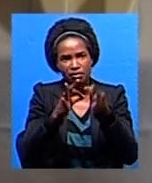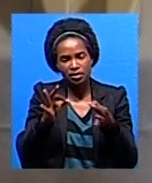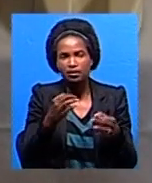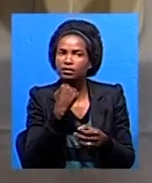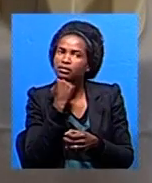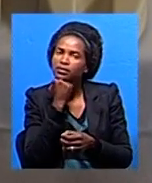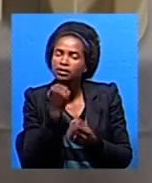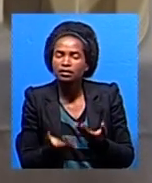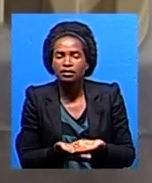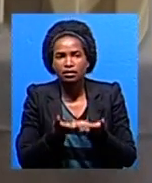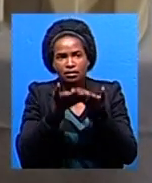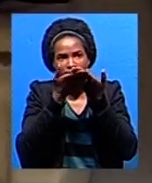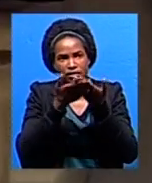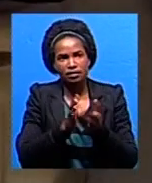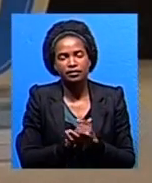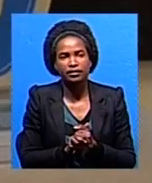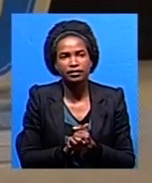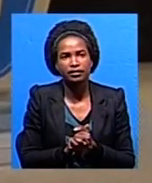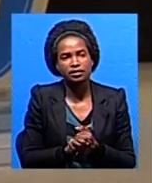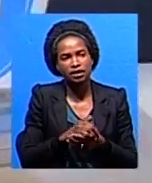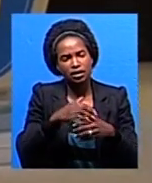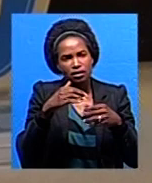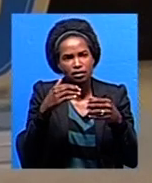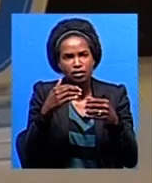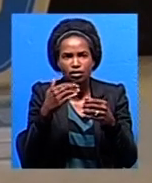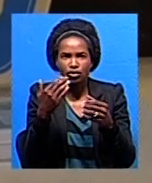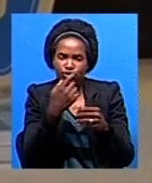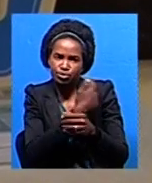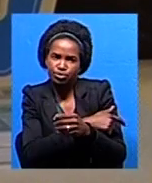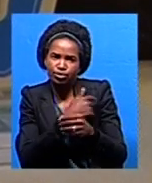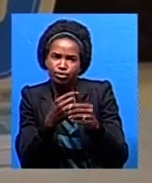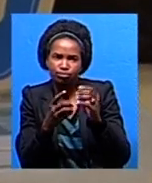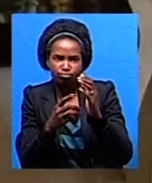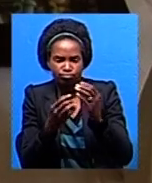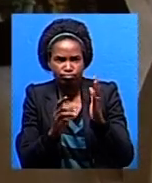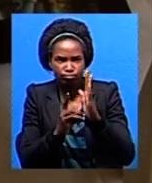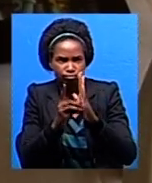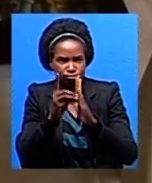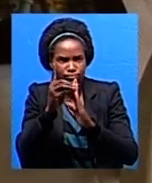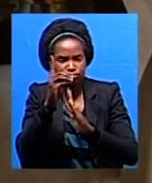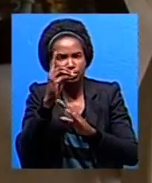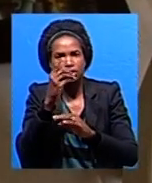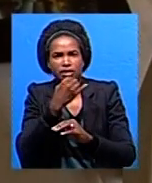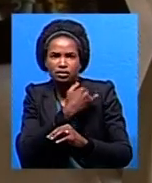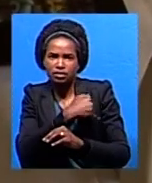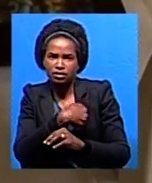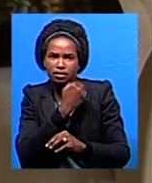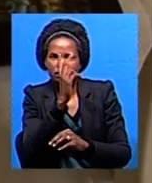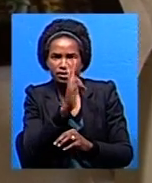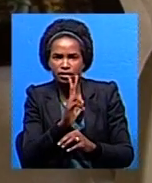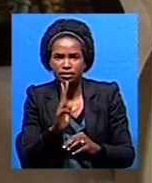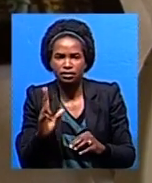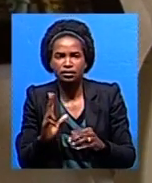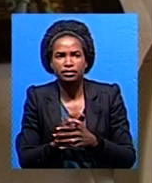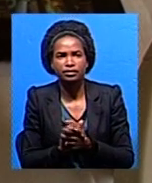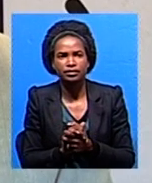would help raise the level of modernisation of the hospital's medical equipment and in turn, immensely improve the overall quality of medical